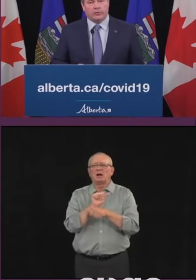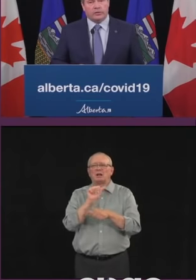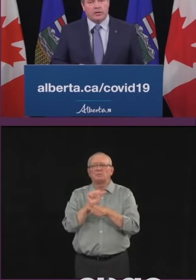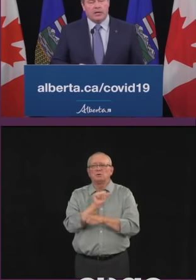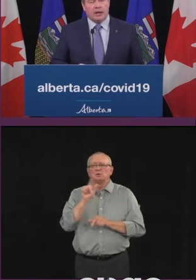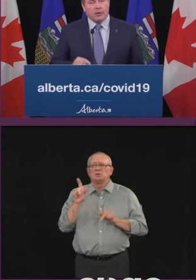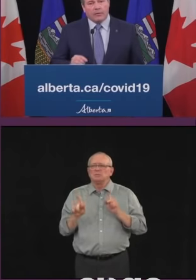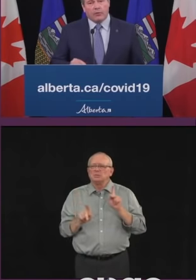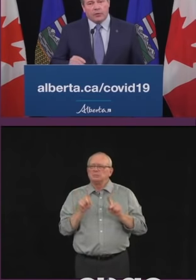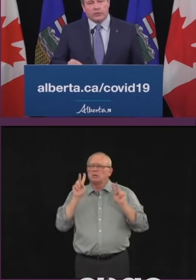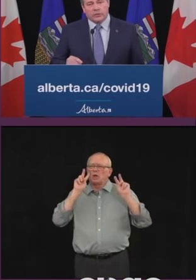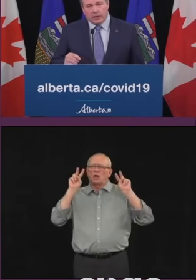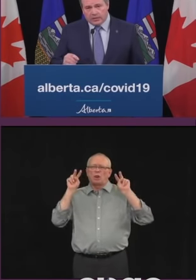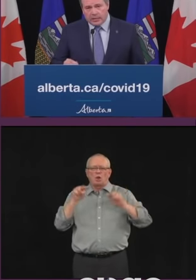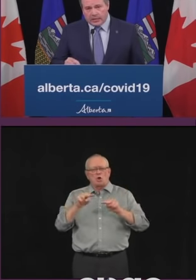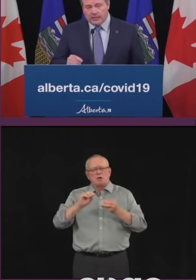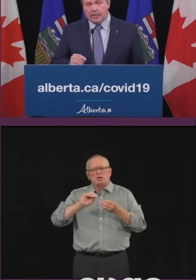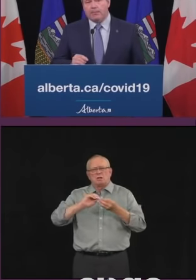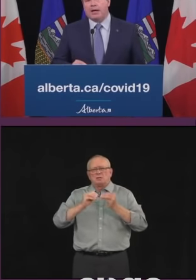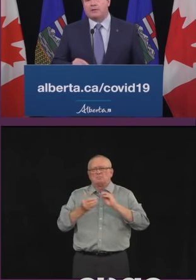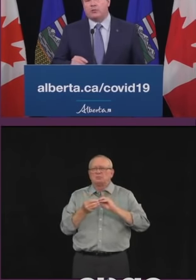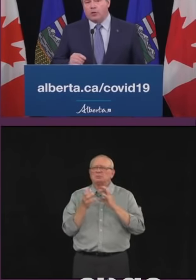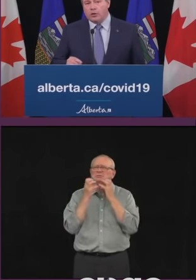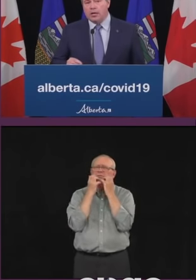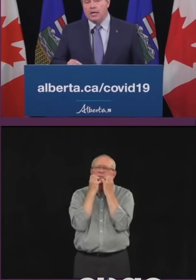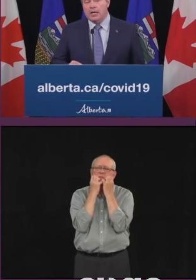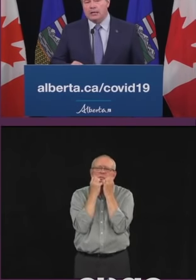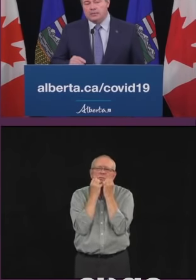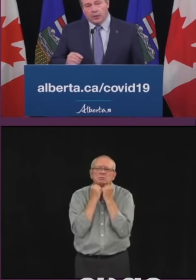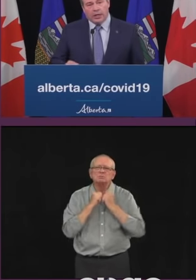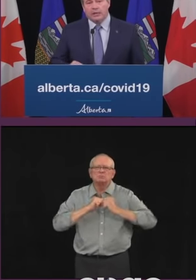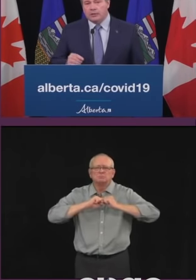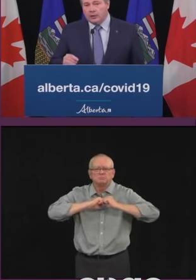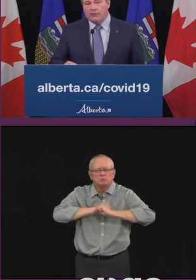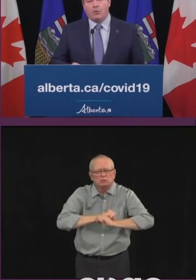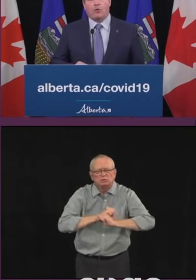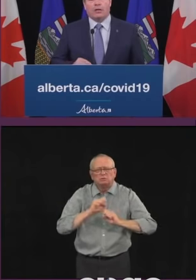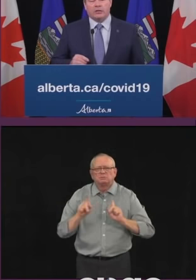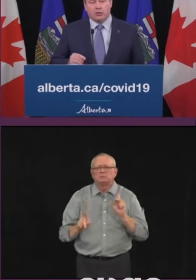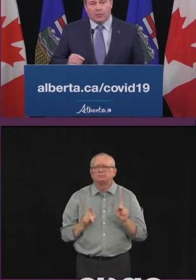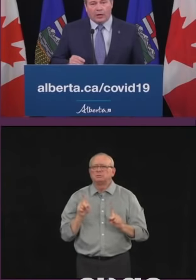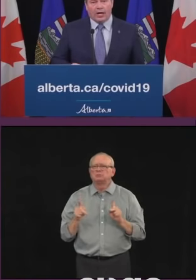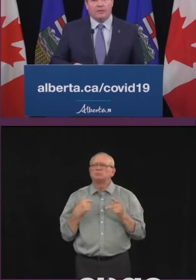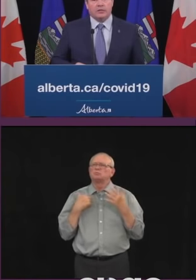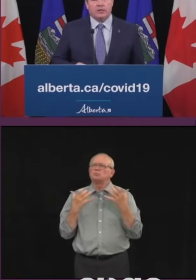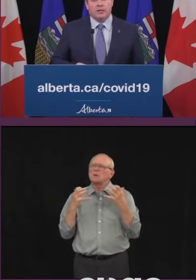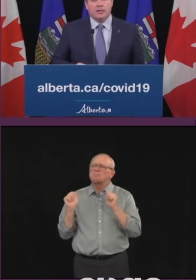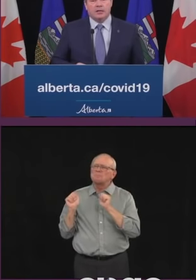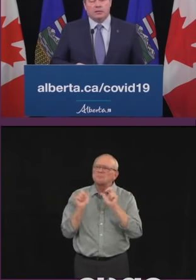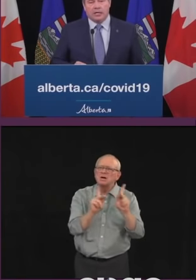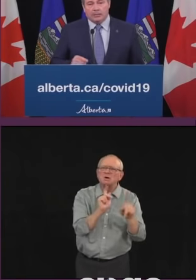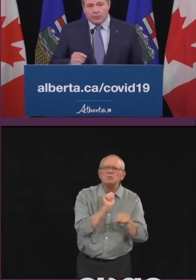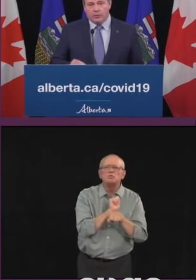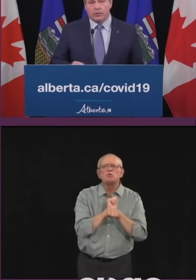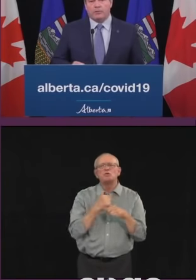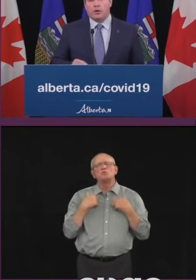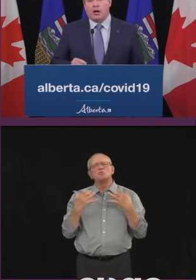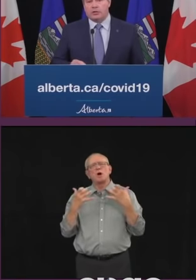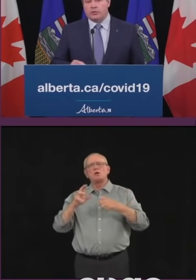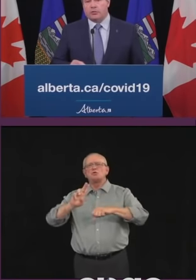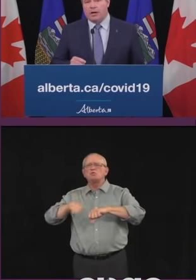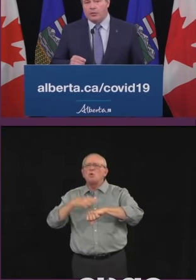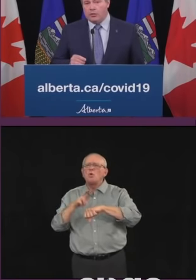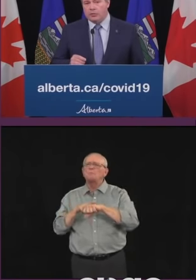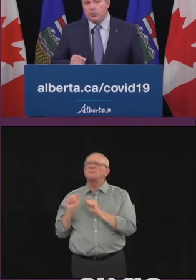our elders and whatever risks they are taking to get back to work and to play and to live more or less normal lives they're taking prudent